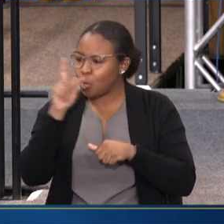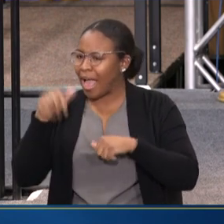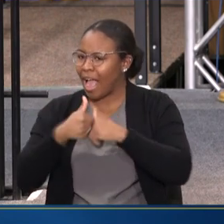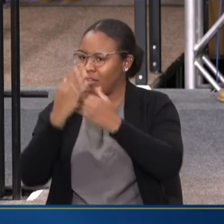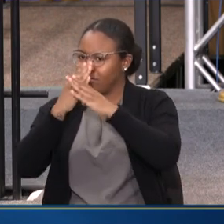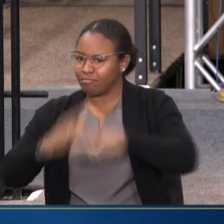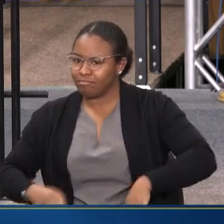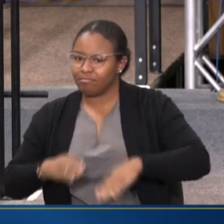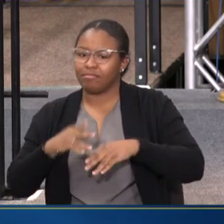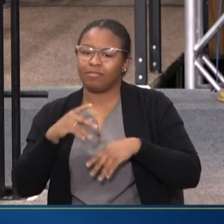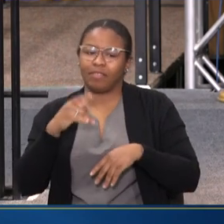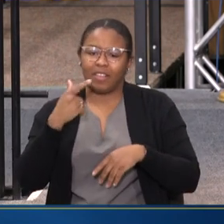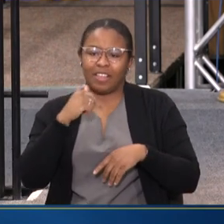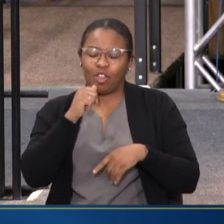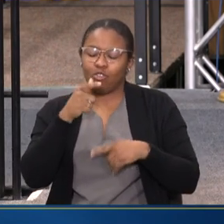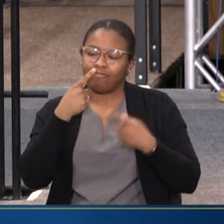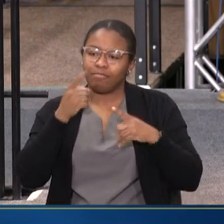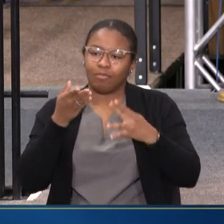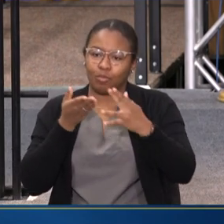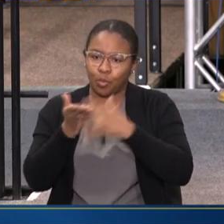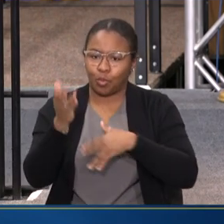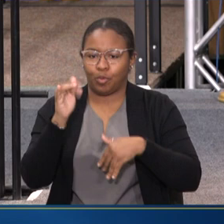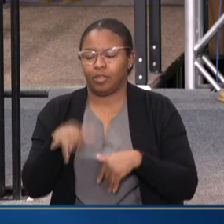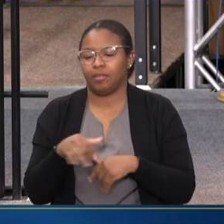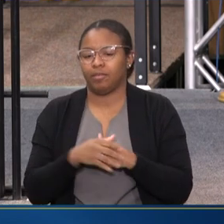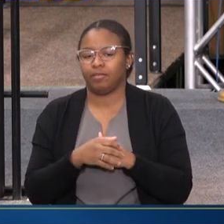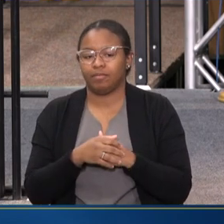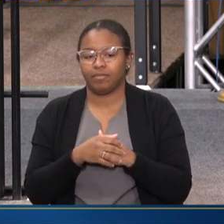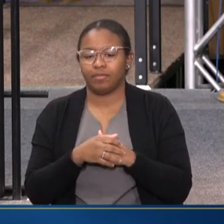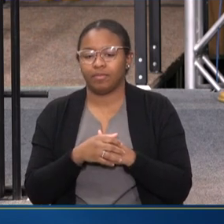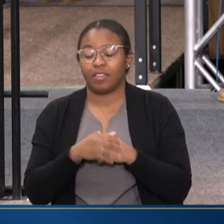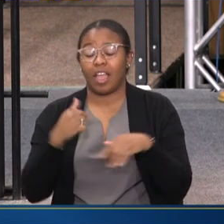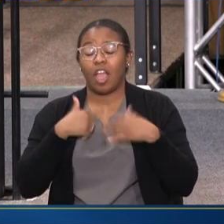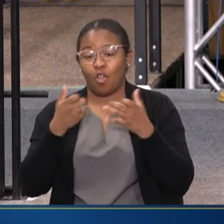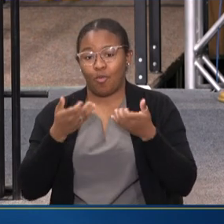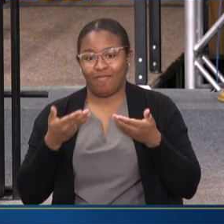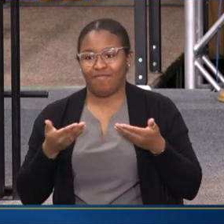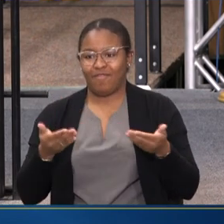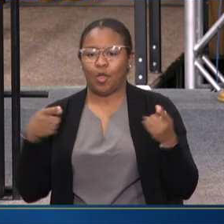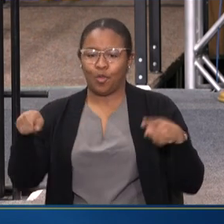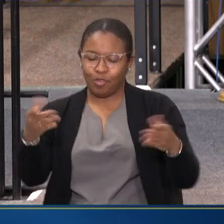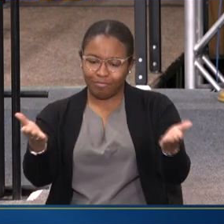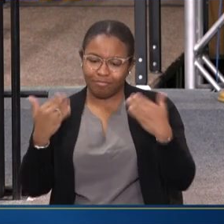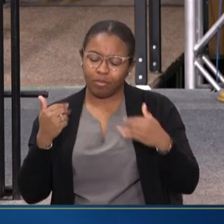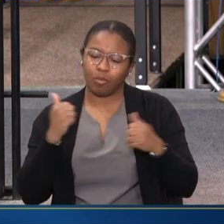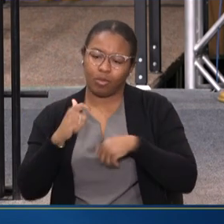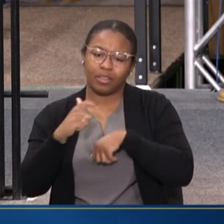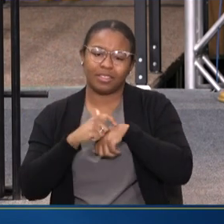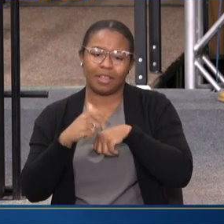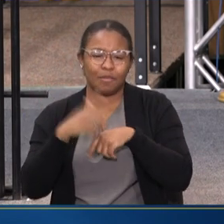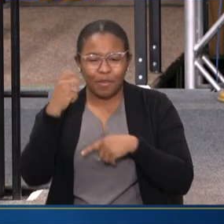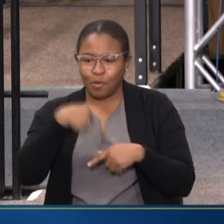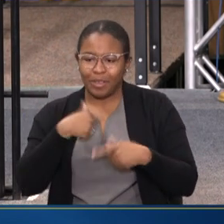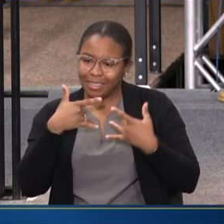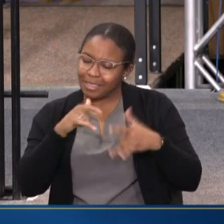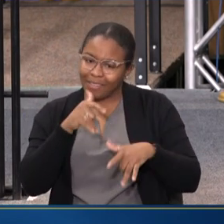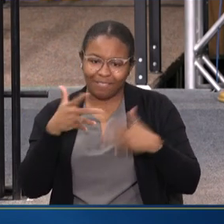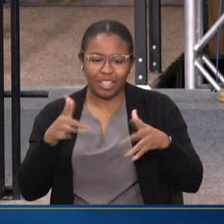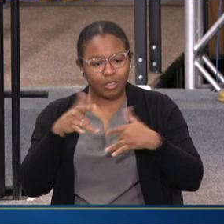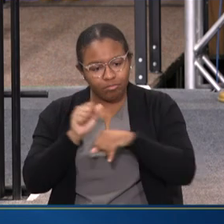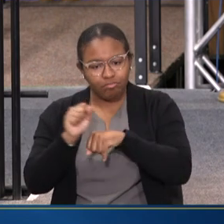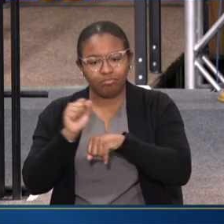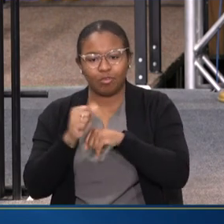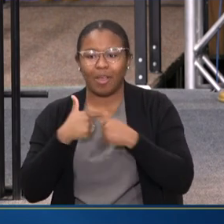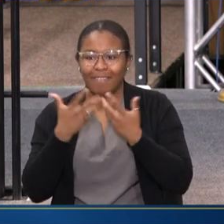WAS, BUT FOR GETTING THROUGH THAT DOOR. WE WANT TO INVITE YOU IN ALL THE TIME, BECAUSE WE'RE NOT DONE. WE